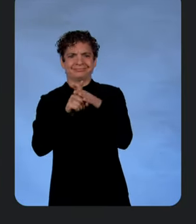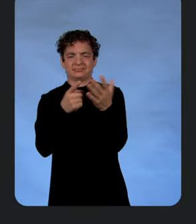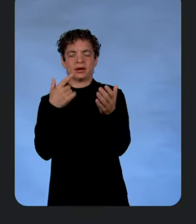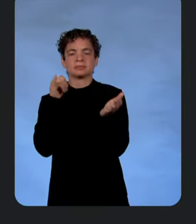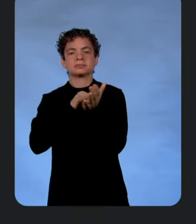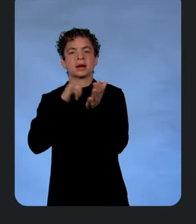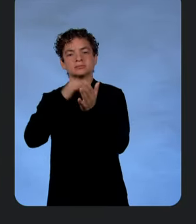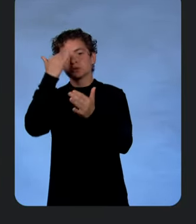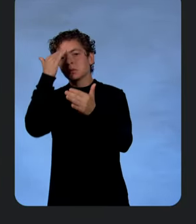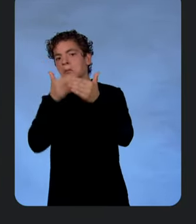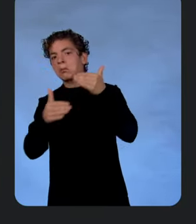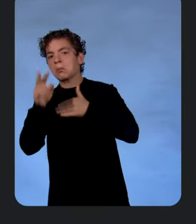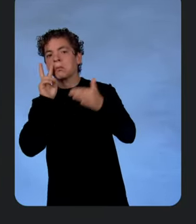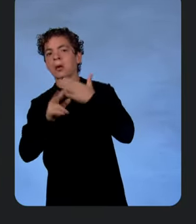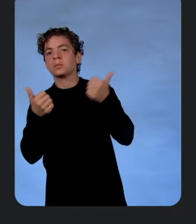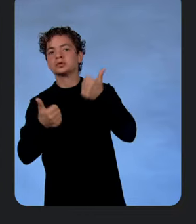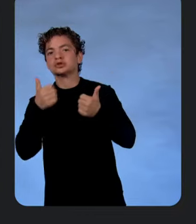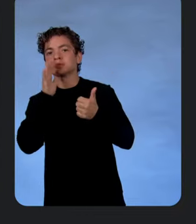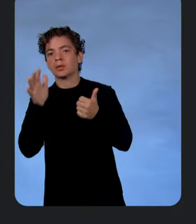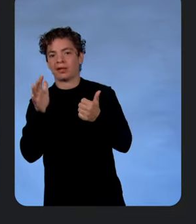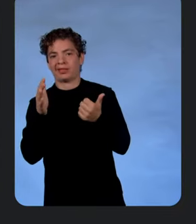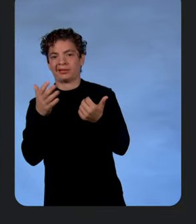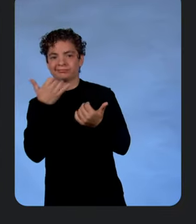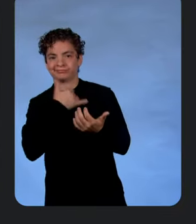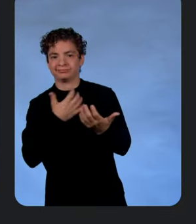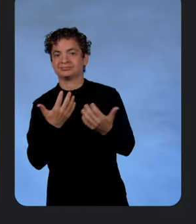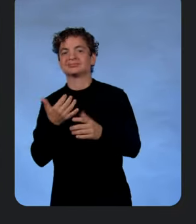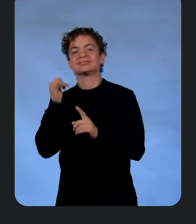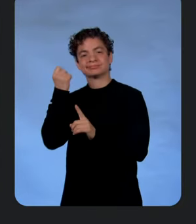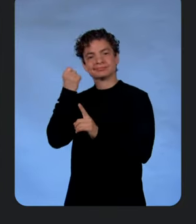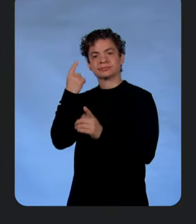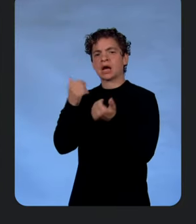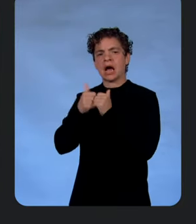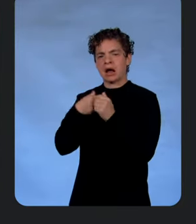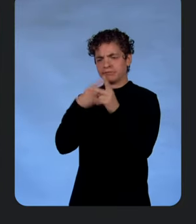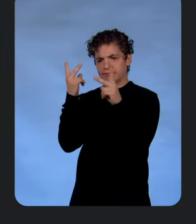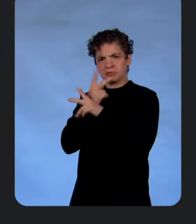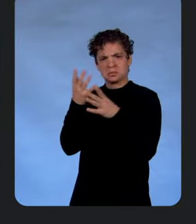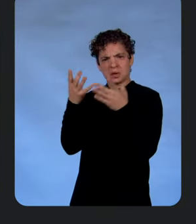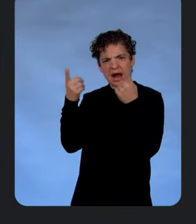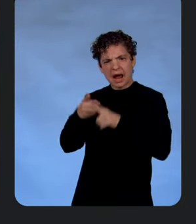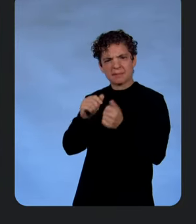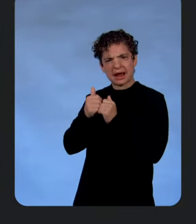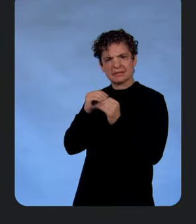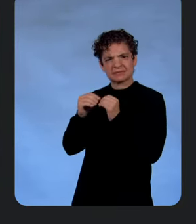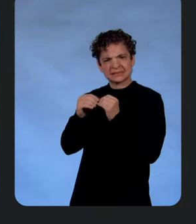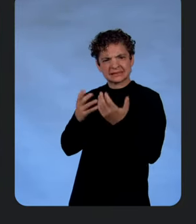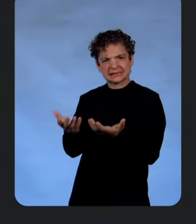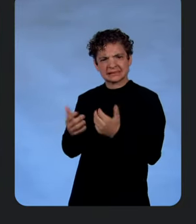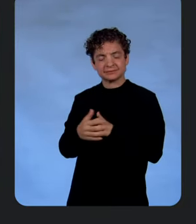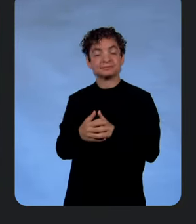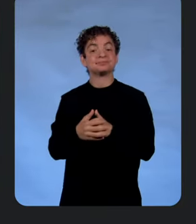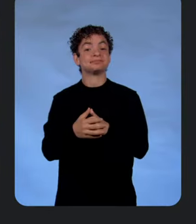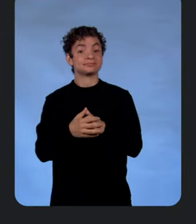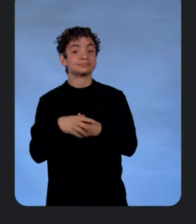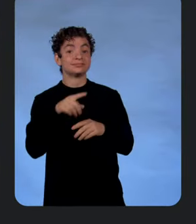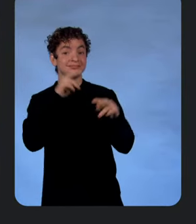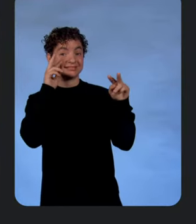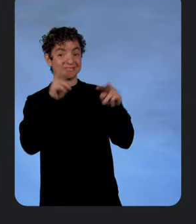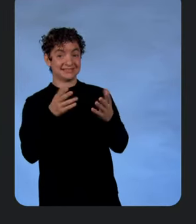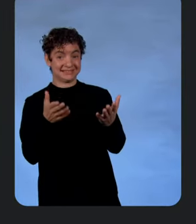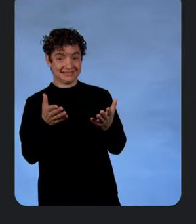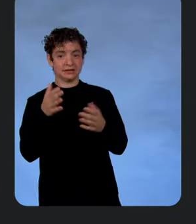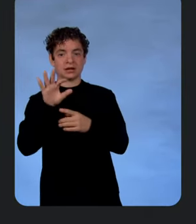hope of knowing in advance how it could break. Makes sense. So how can I figure out what happened and what to fix? So as you can see here, we're currently